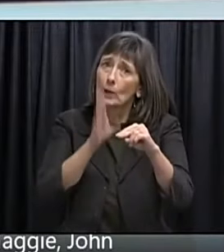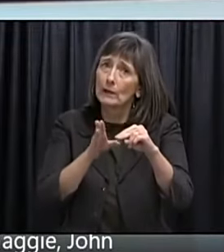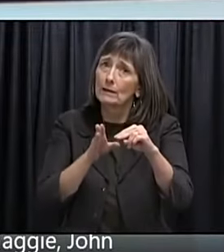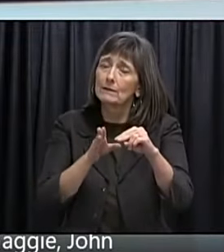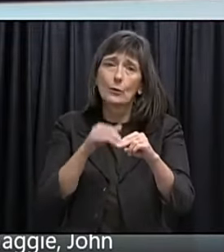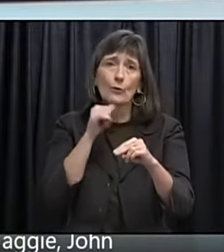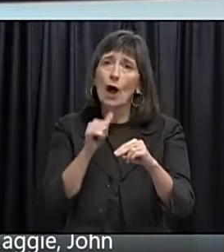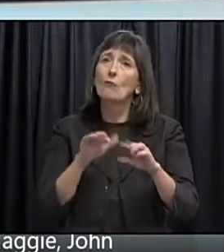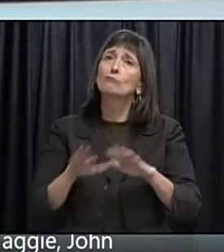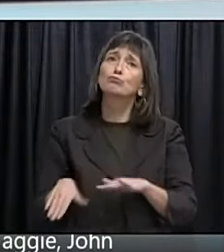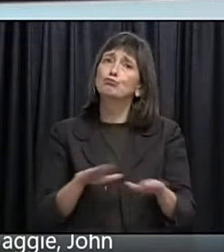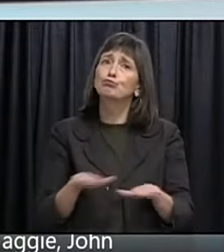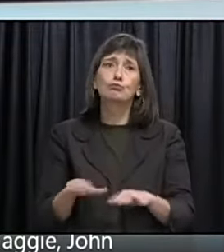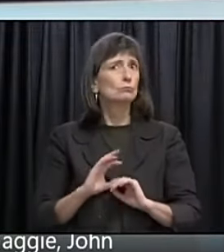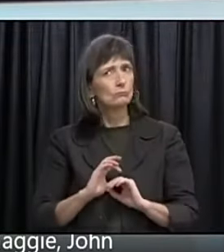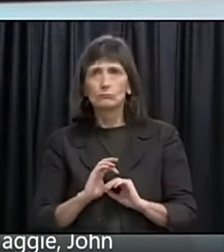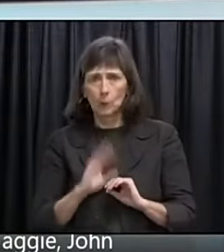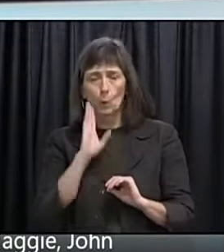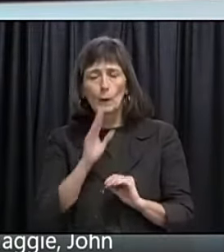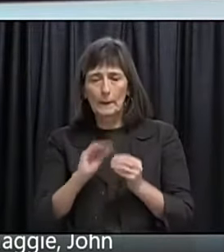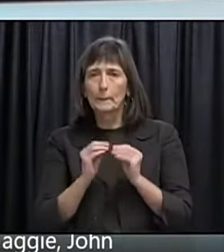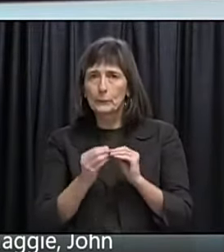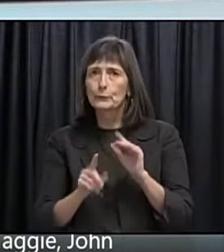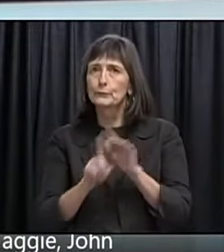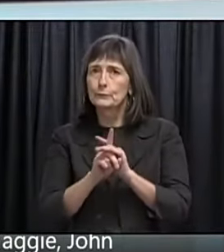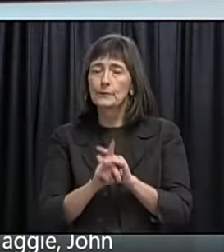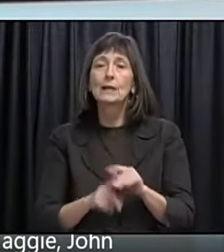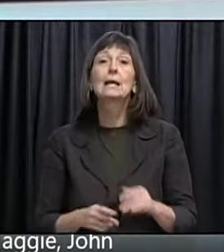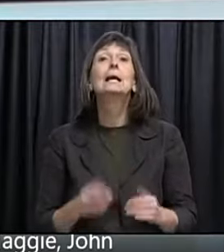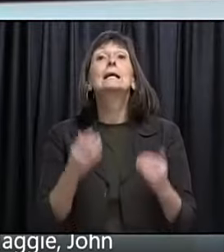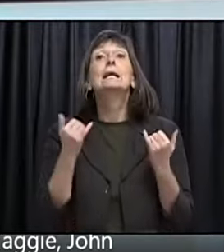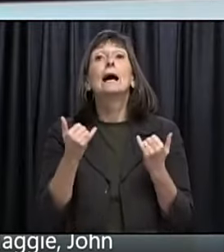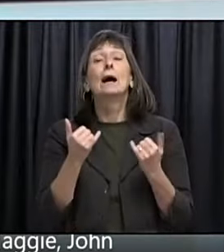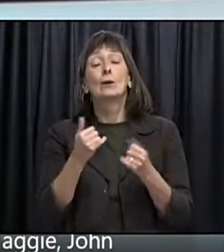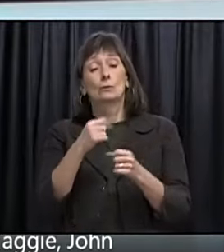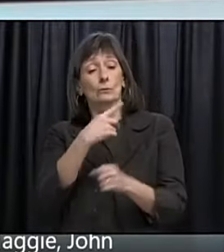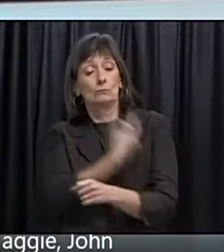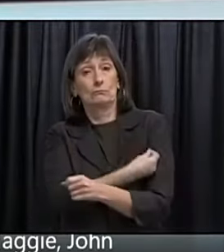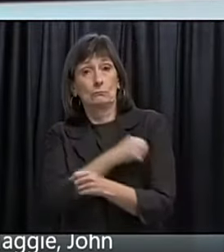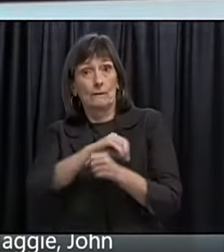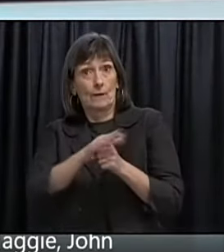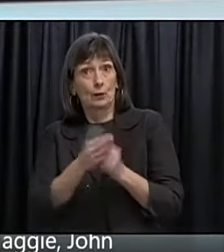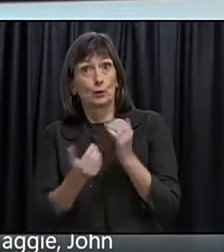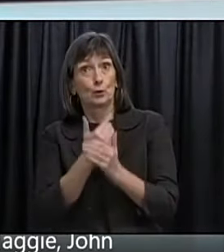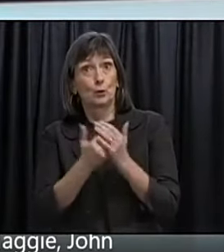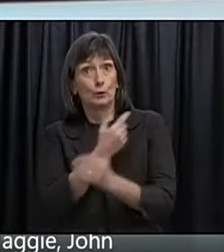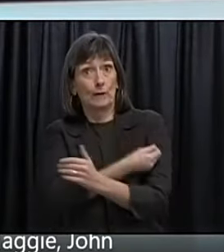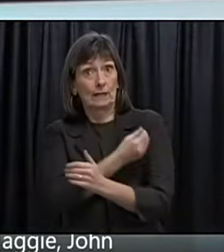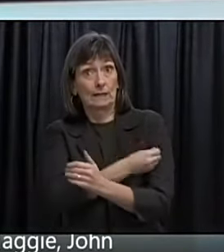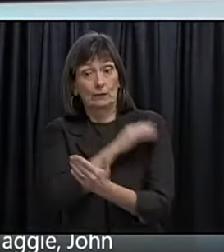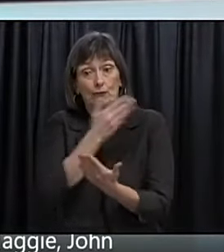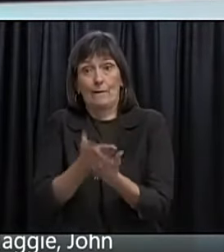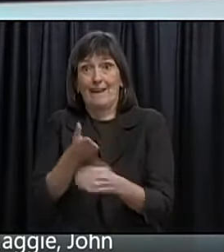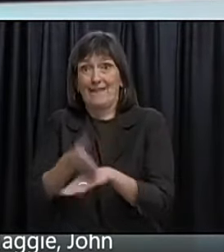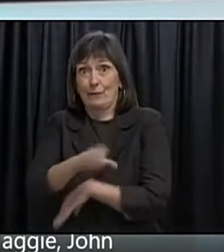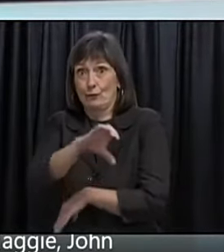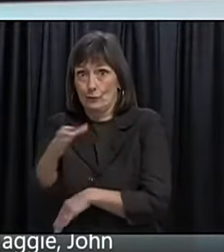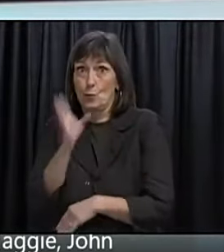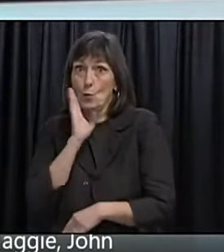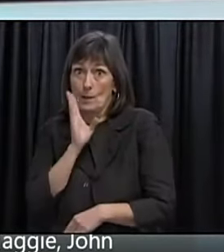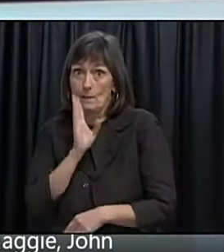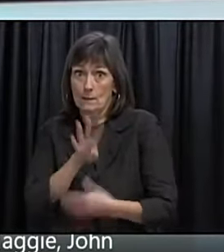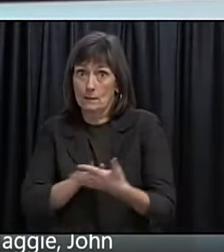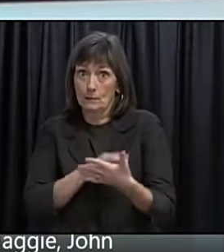We now have. A schedule. From Pfizer. About some. Further vaccine. Deliveries. will take us. Through. Into the new year. And we're hearing.